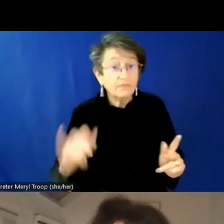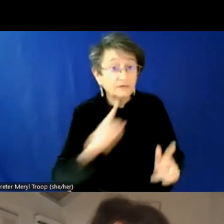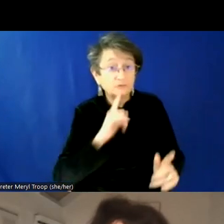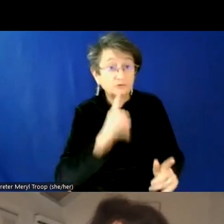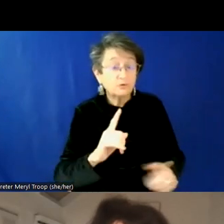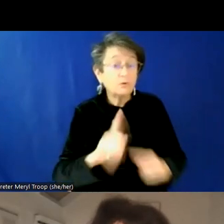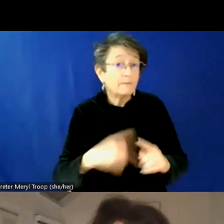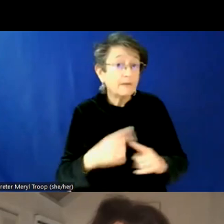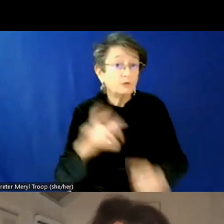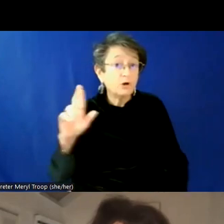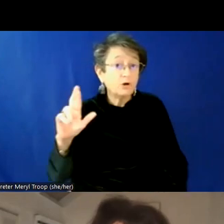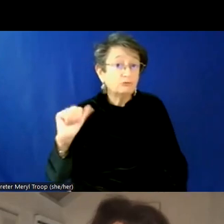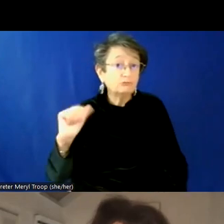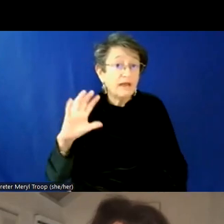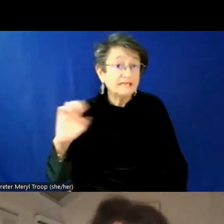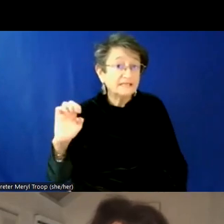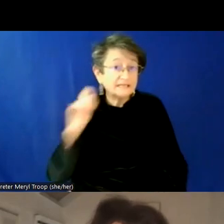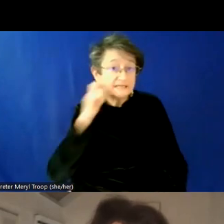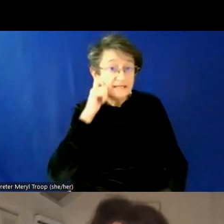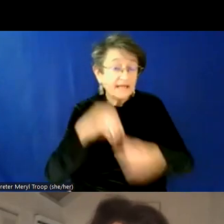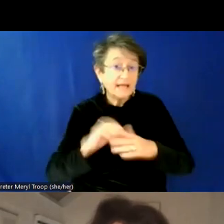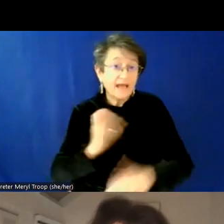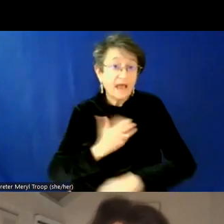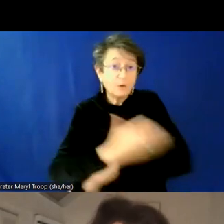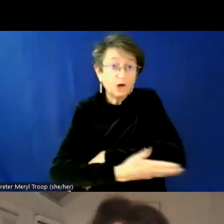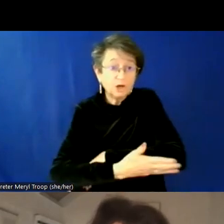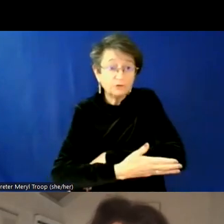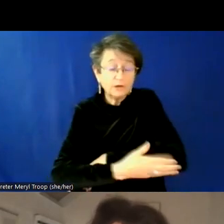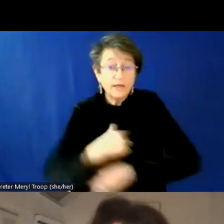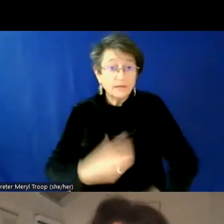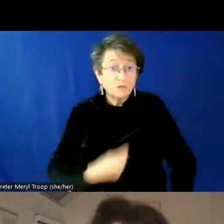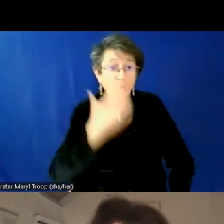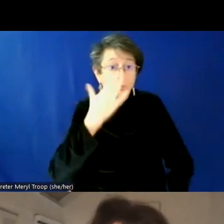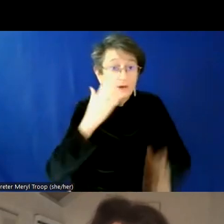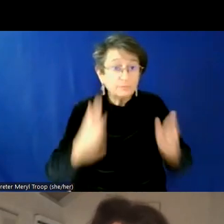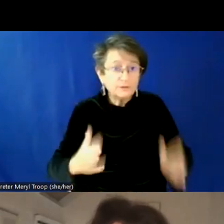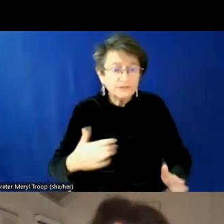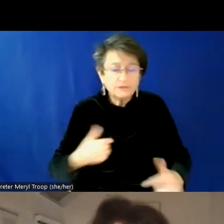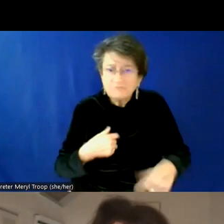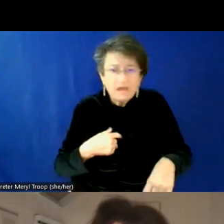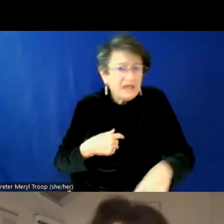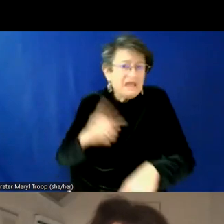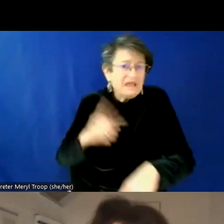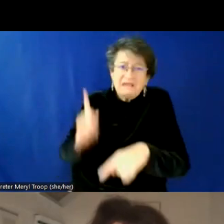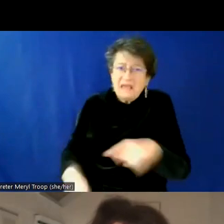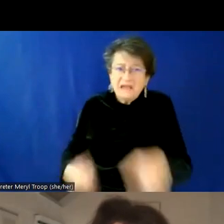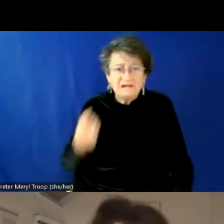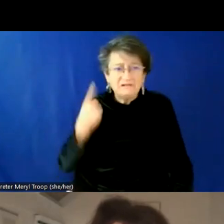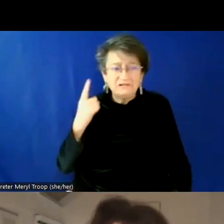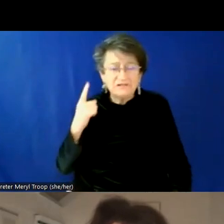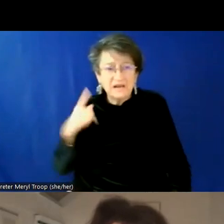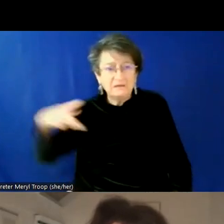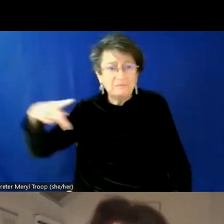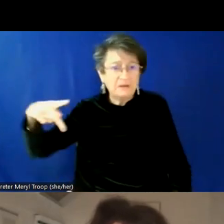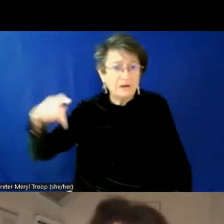racism in the country right now. Like, you know, as a white person, I'm never going to understand the experiences of a person of color, but I can